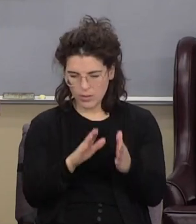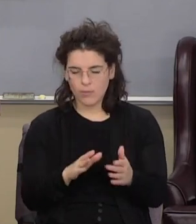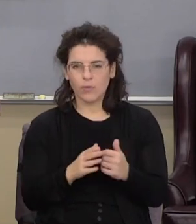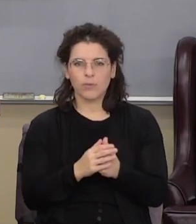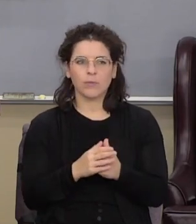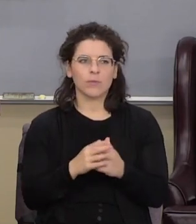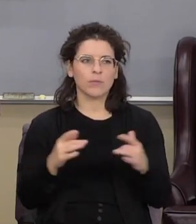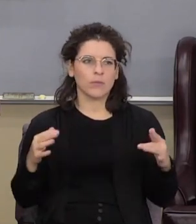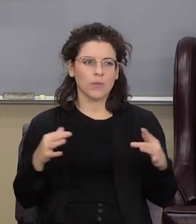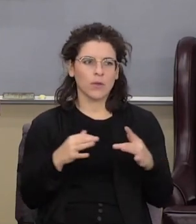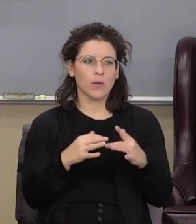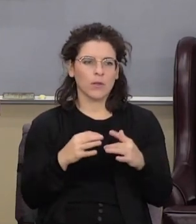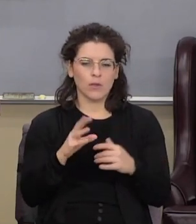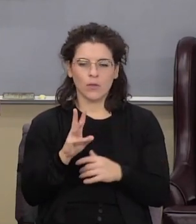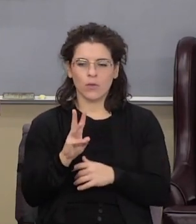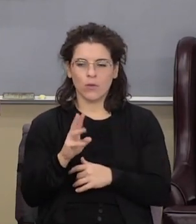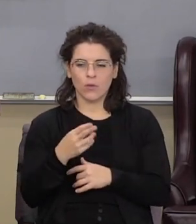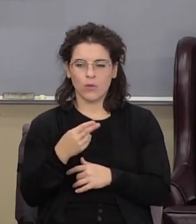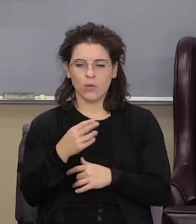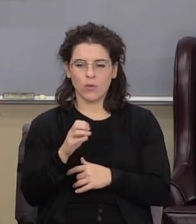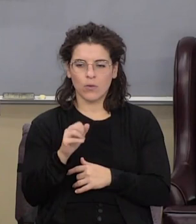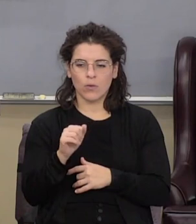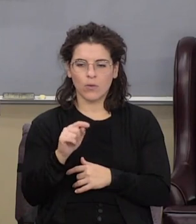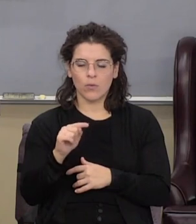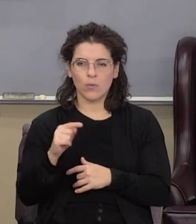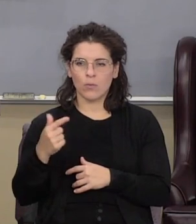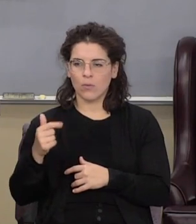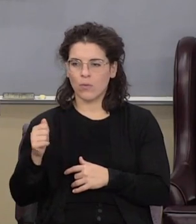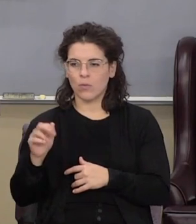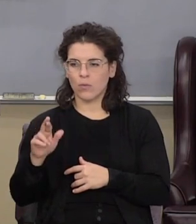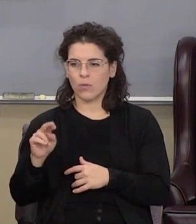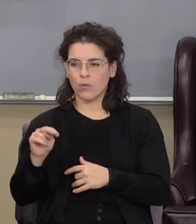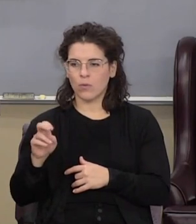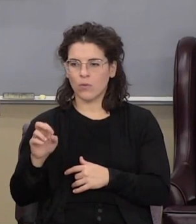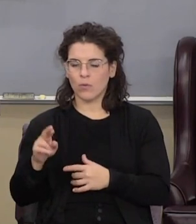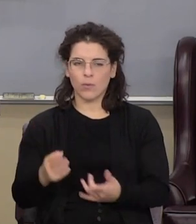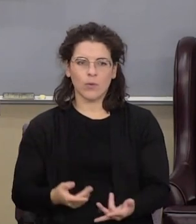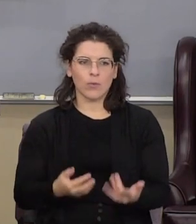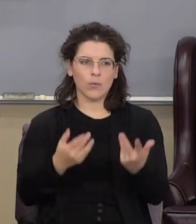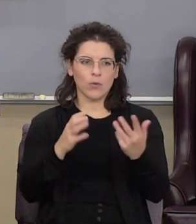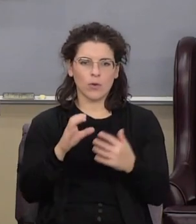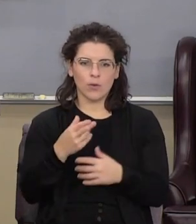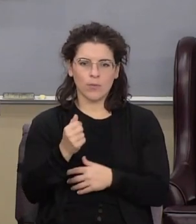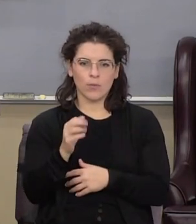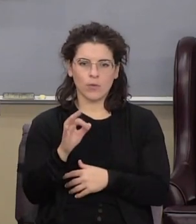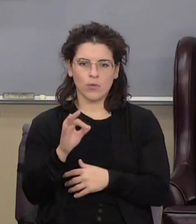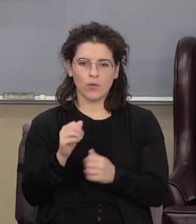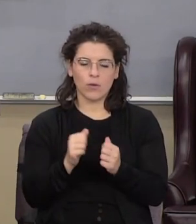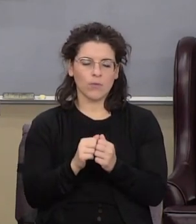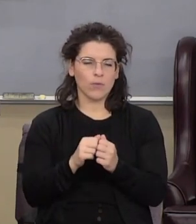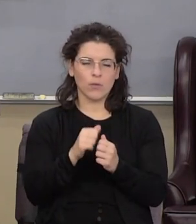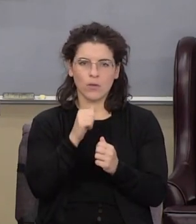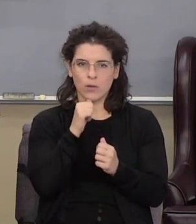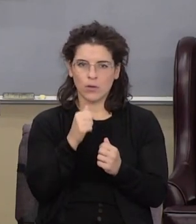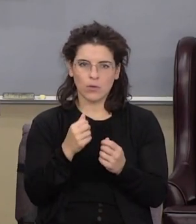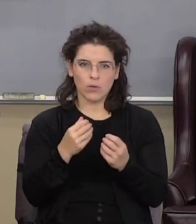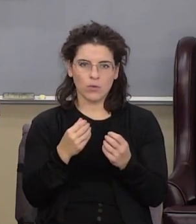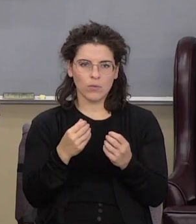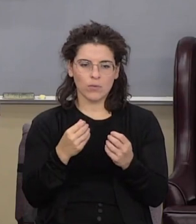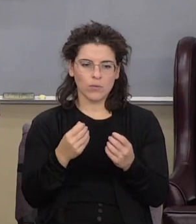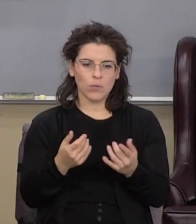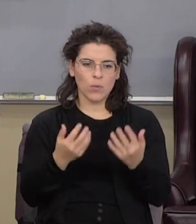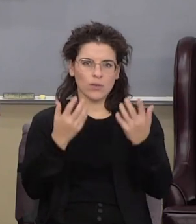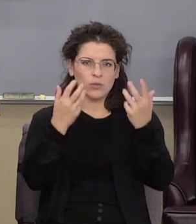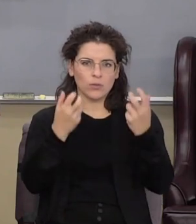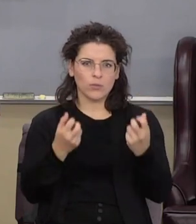he shall gather his wheat into the garner but he will burn up the chaff with unquenchable fire that's why